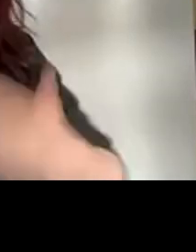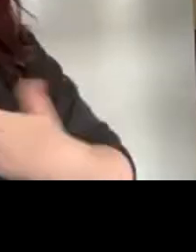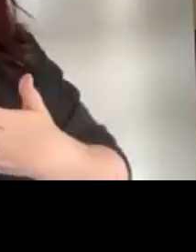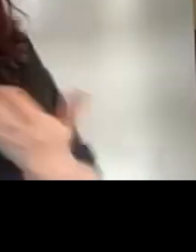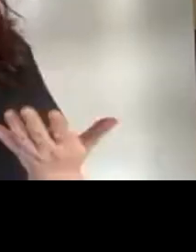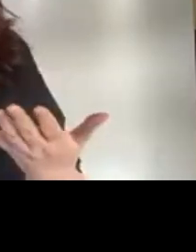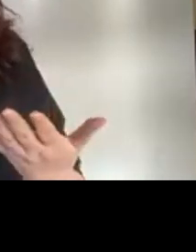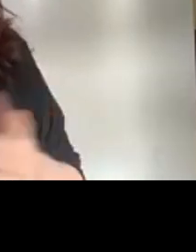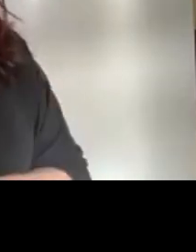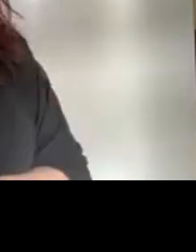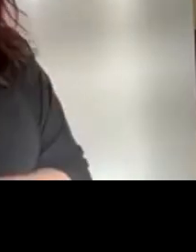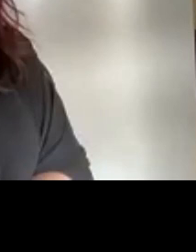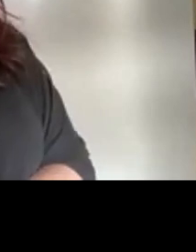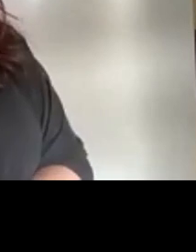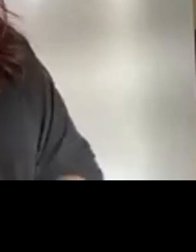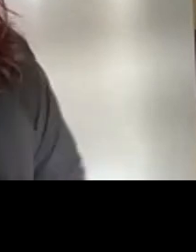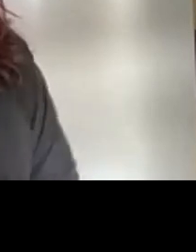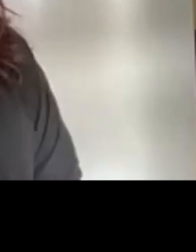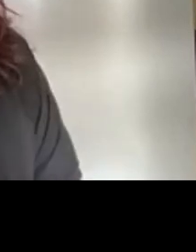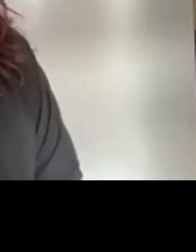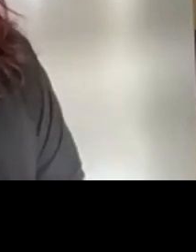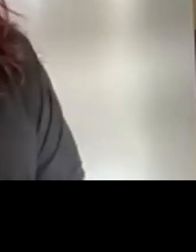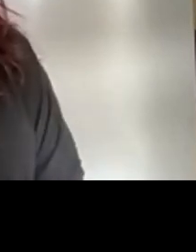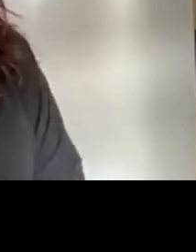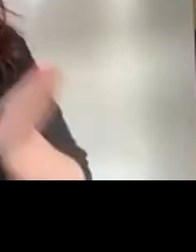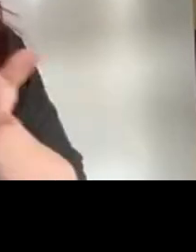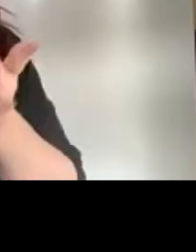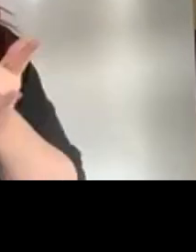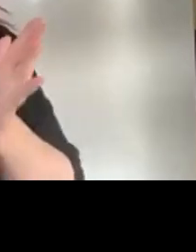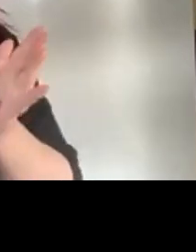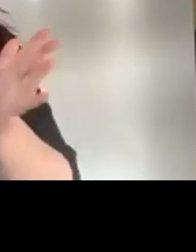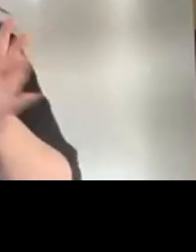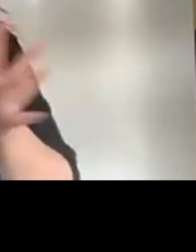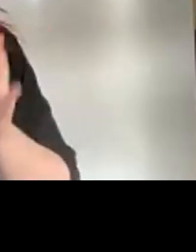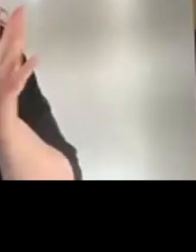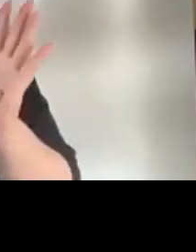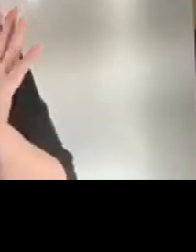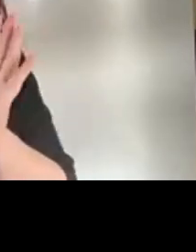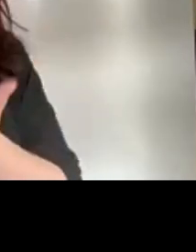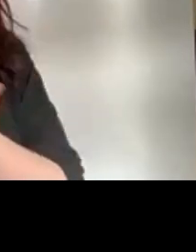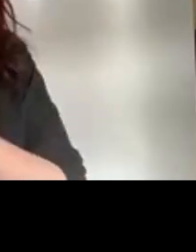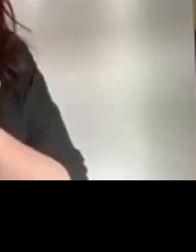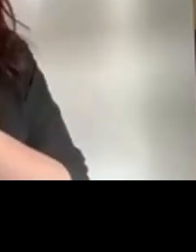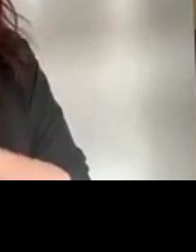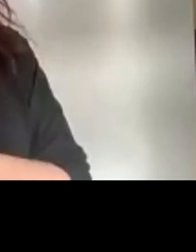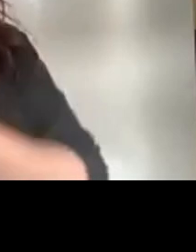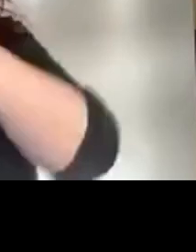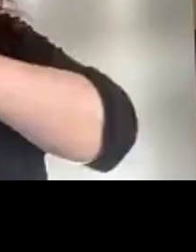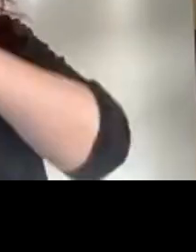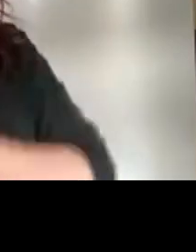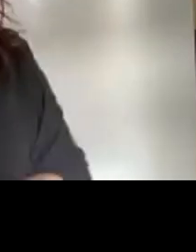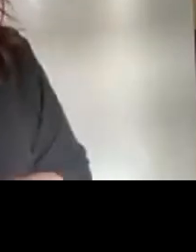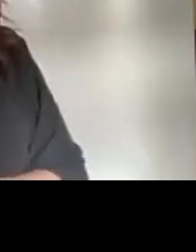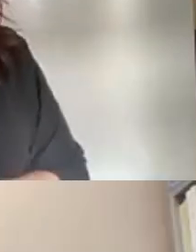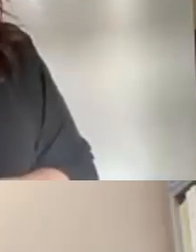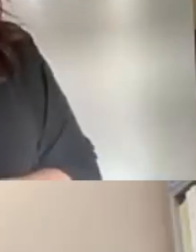first presentation which is Lillian Lawson the Secretary of Deaf History Scotland. The presentation will